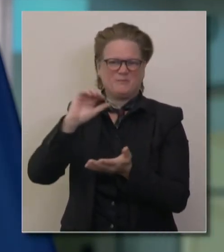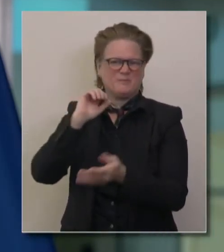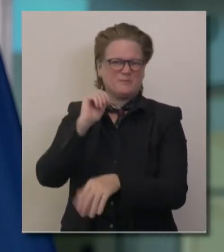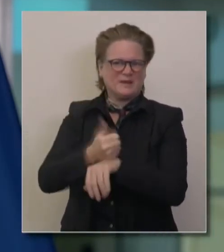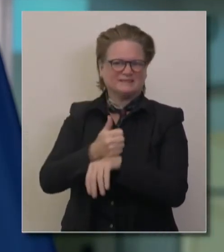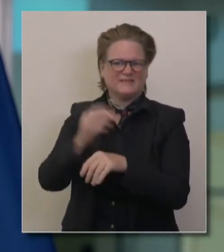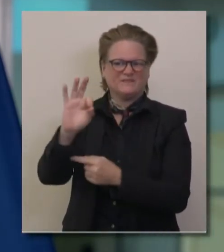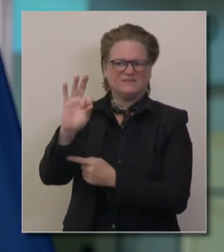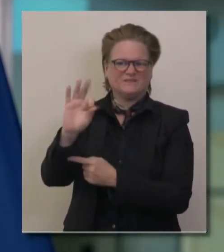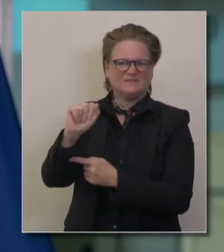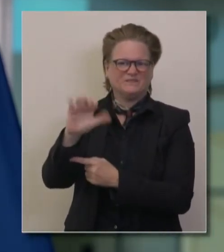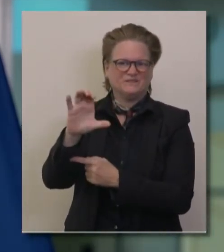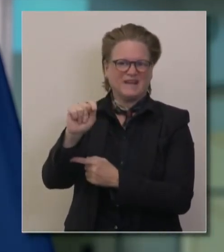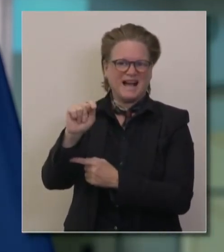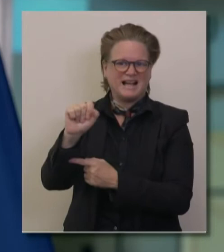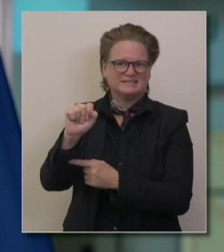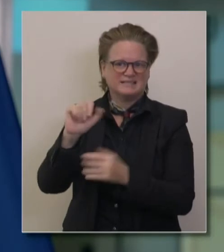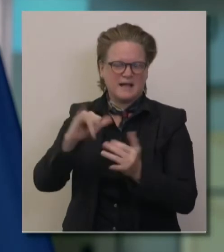Next question.